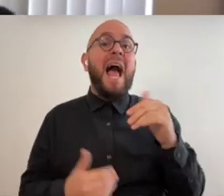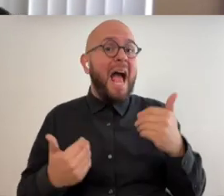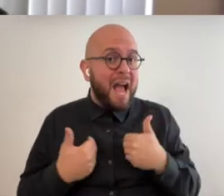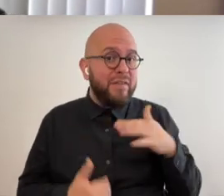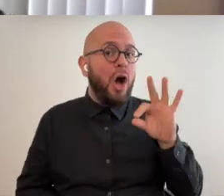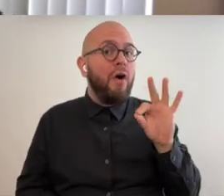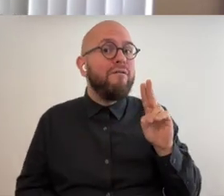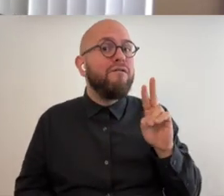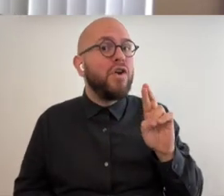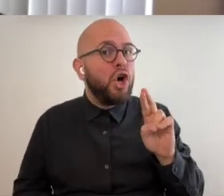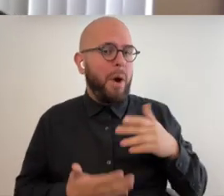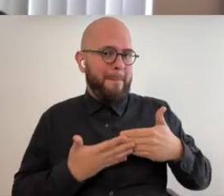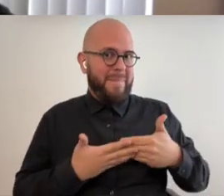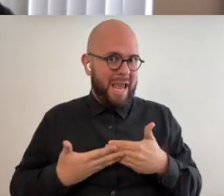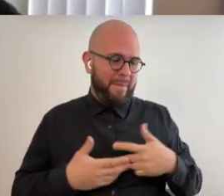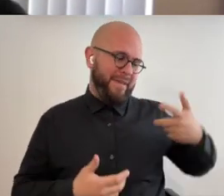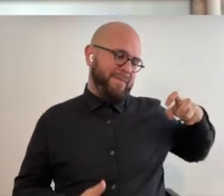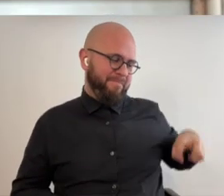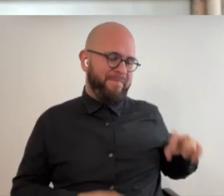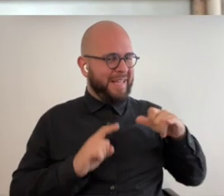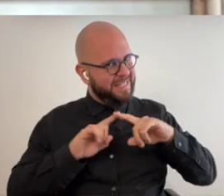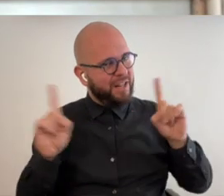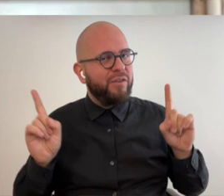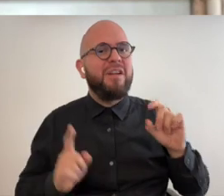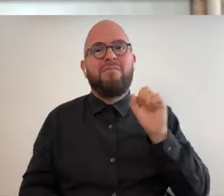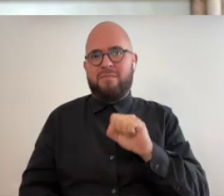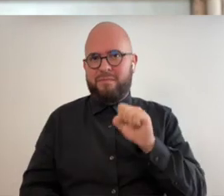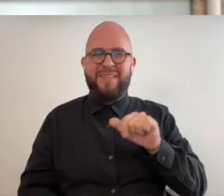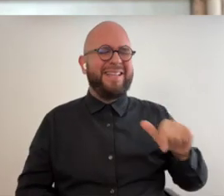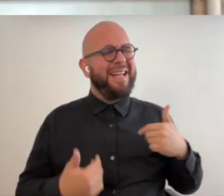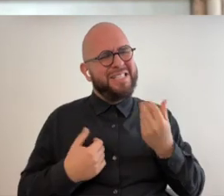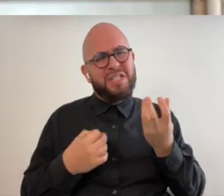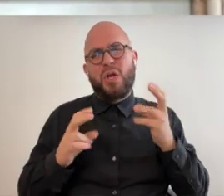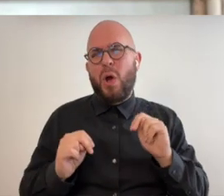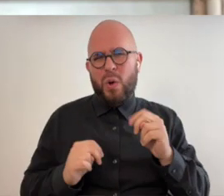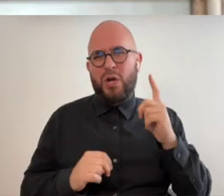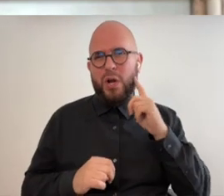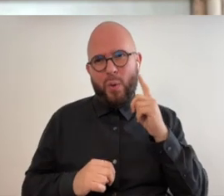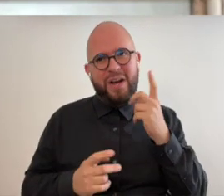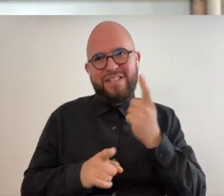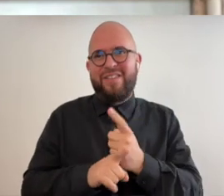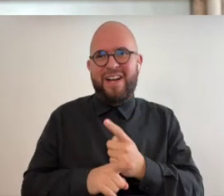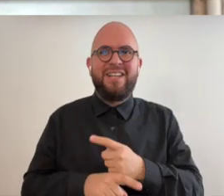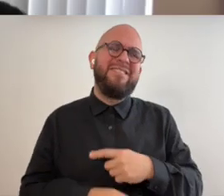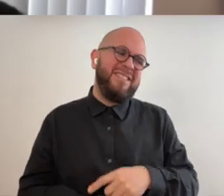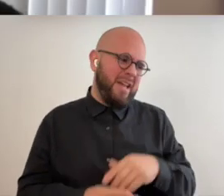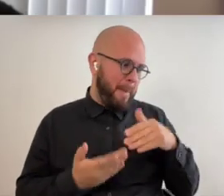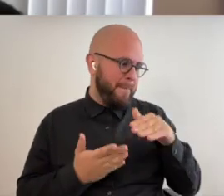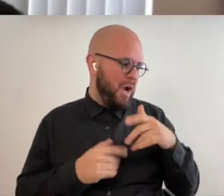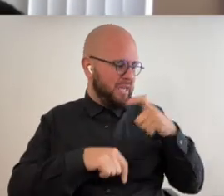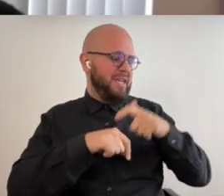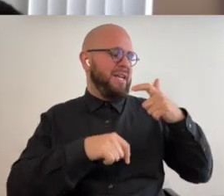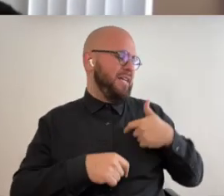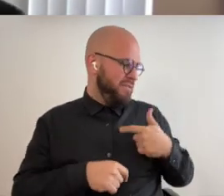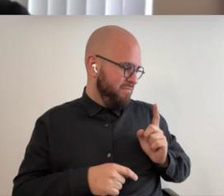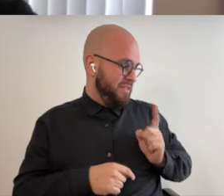fur baby sitting next to me here but that's different that's a totally different thing and that makes its own noise and that's that's their job getting him to bark on cue is